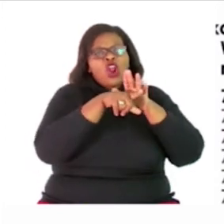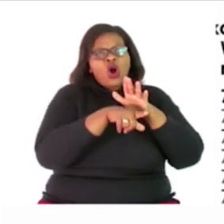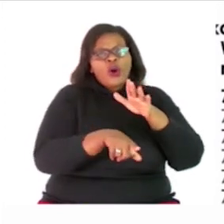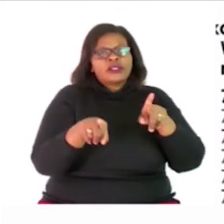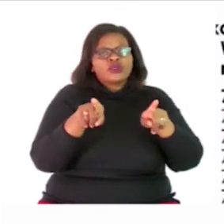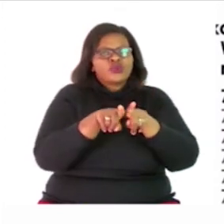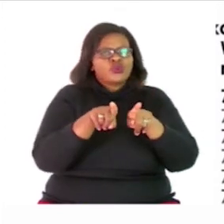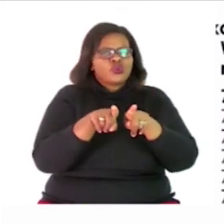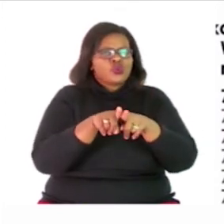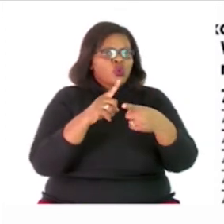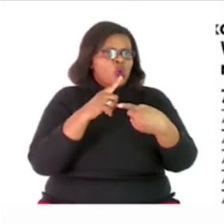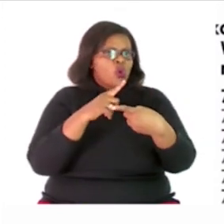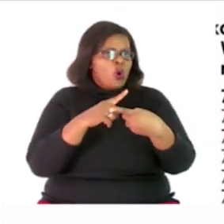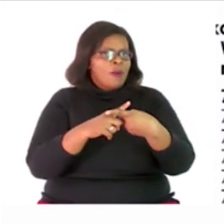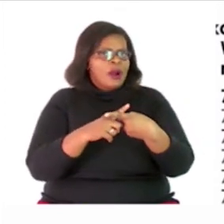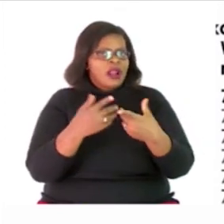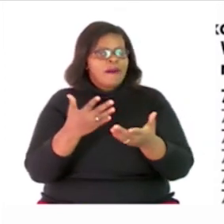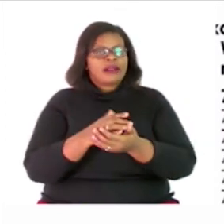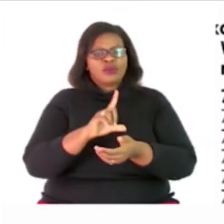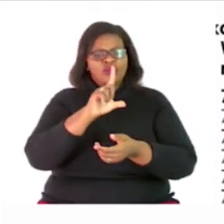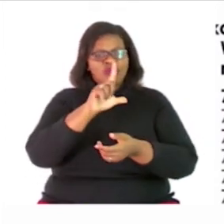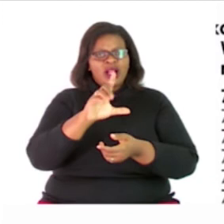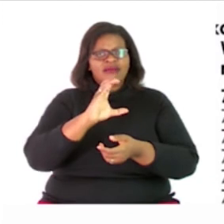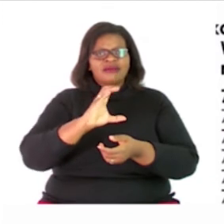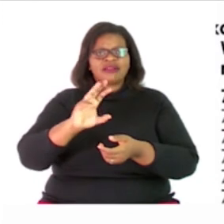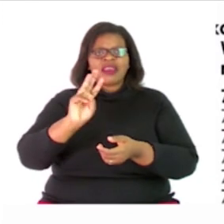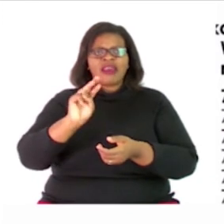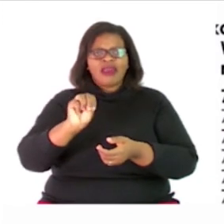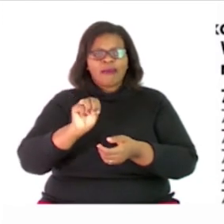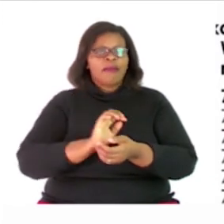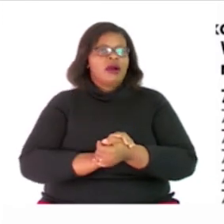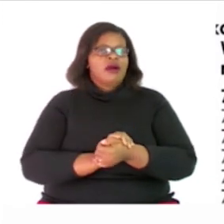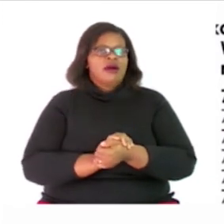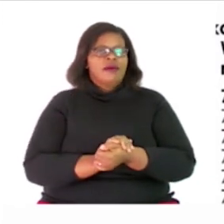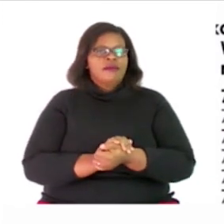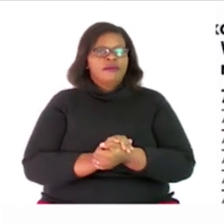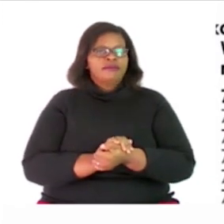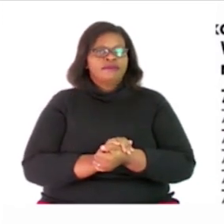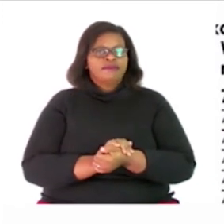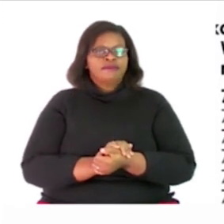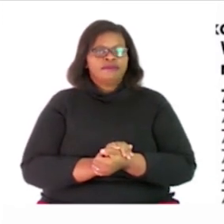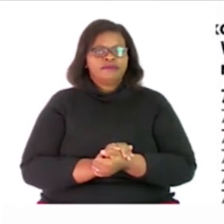and we call the lowest or we the abbreviation for lowest common multiple is simply the